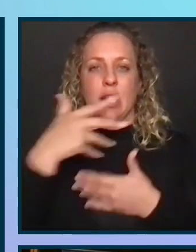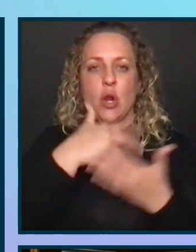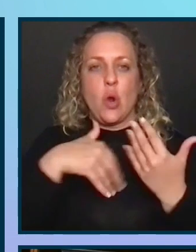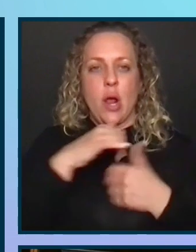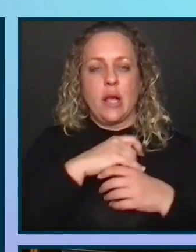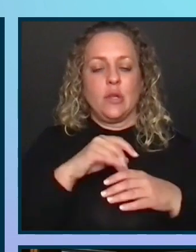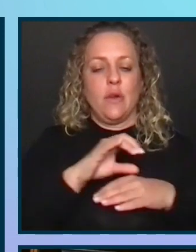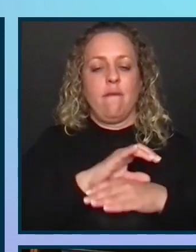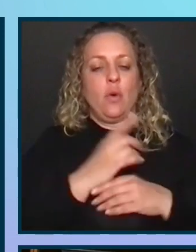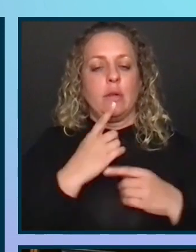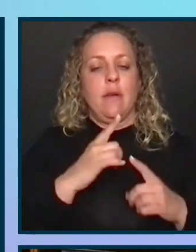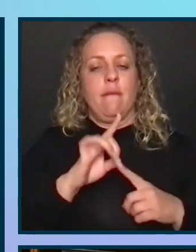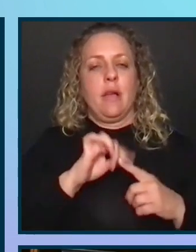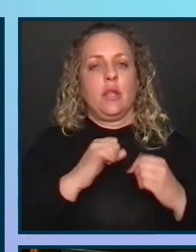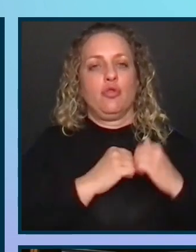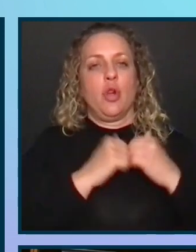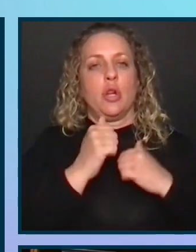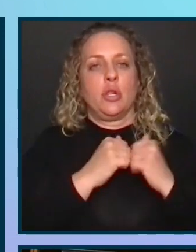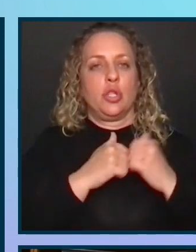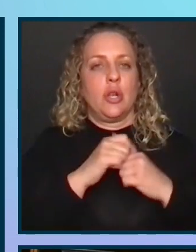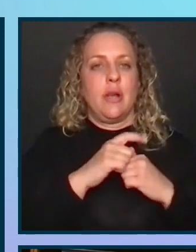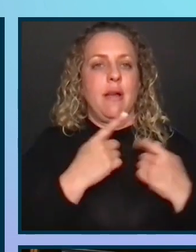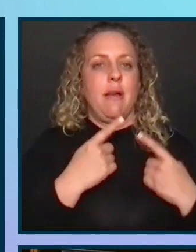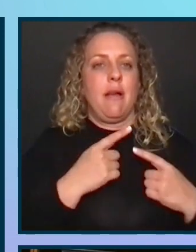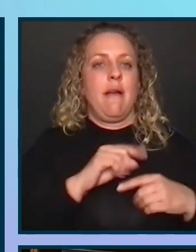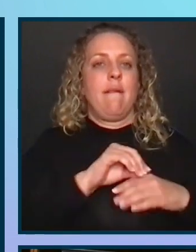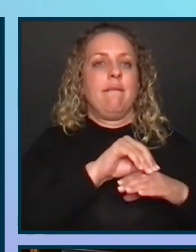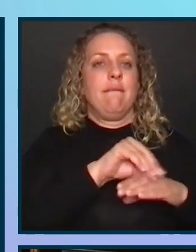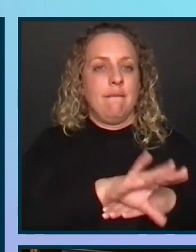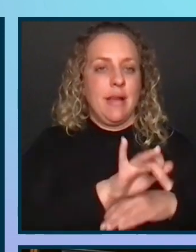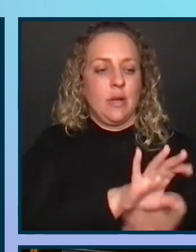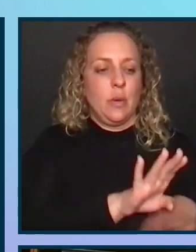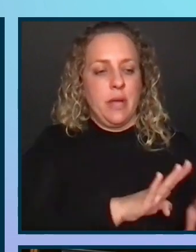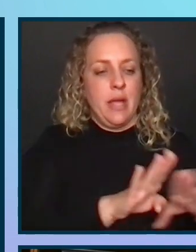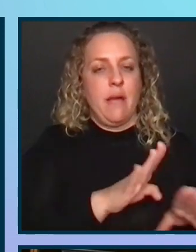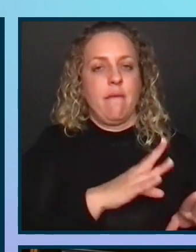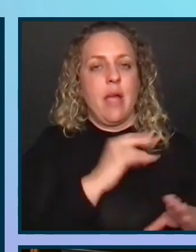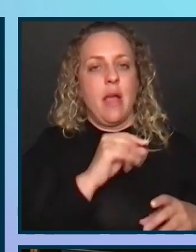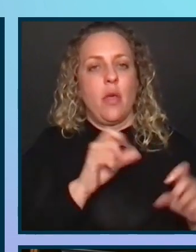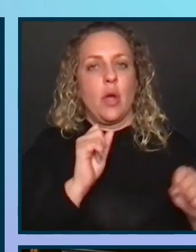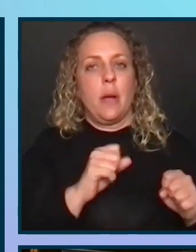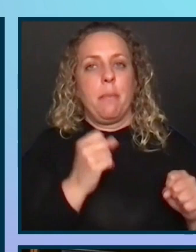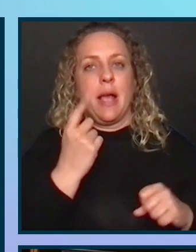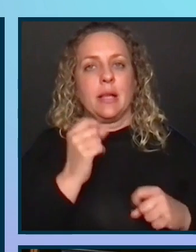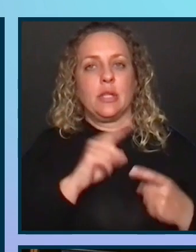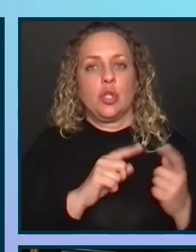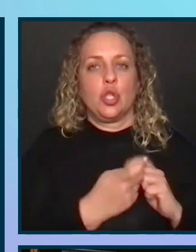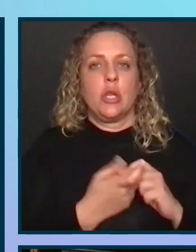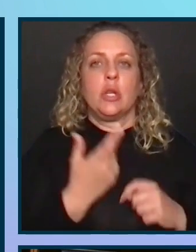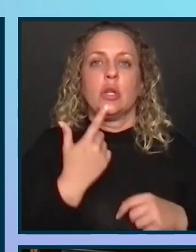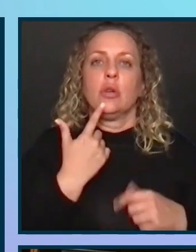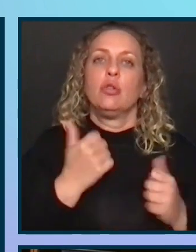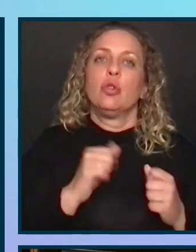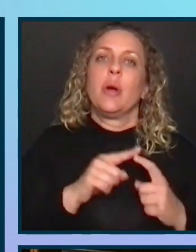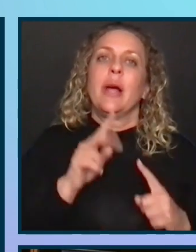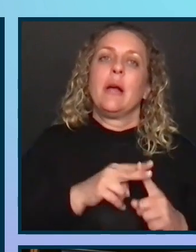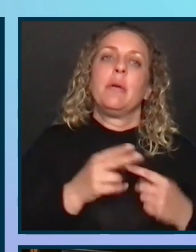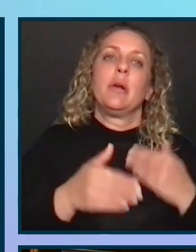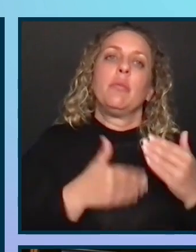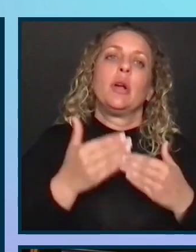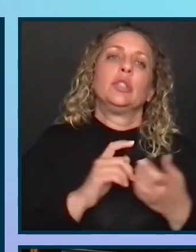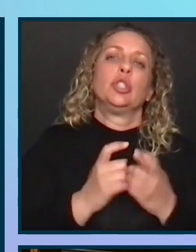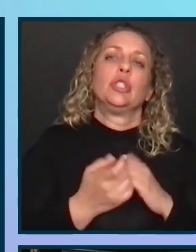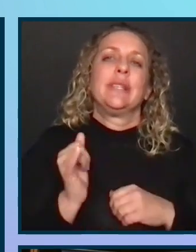or force affecting the group structure affects the individual's behavior and their capacity to change. When you're trying to implement a process